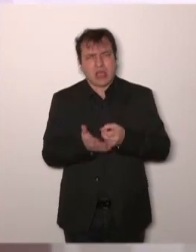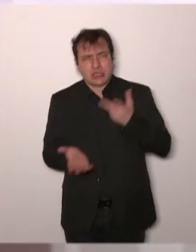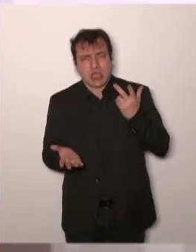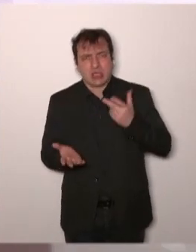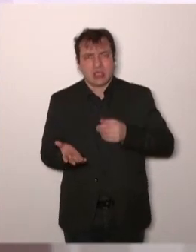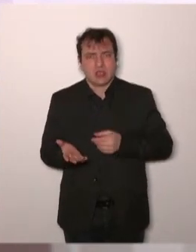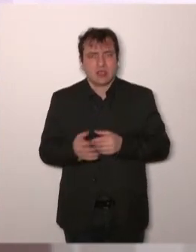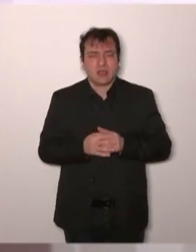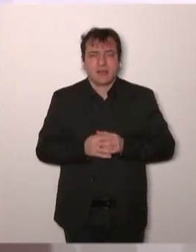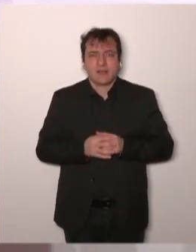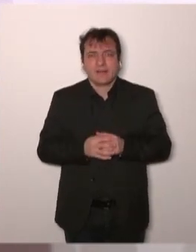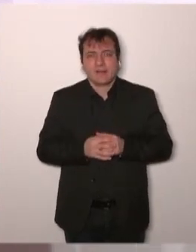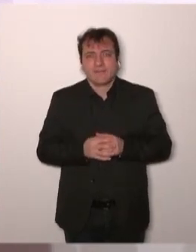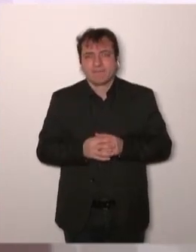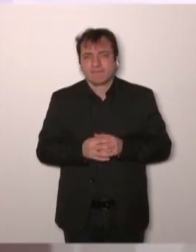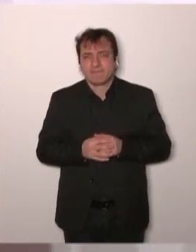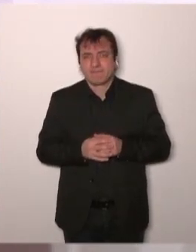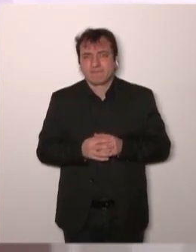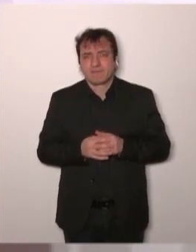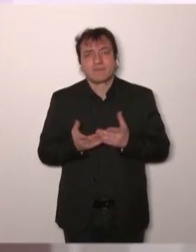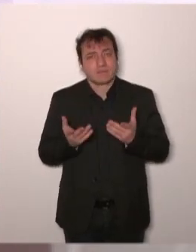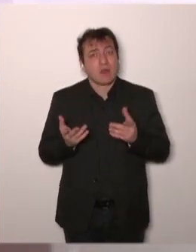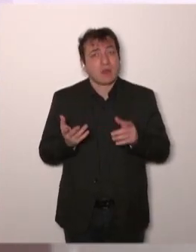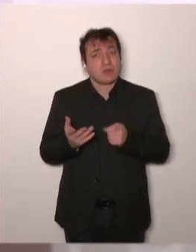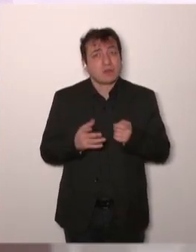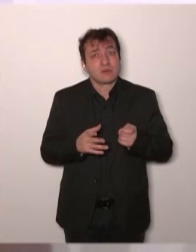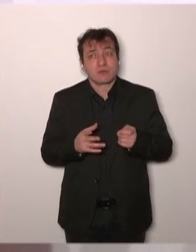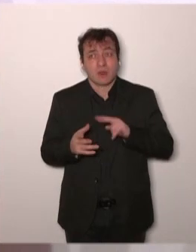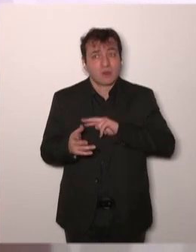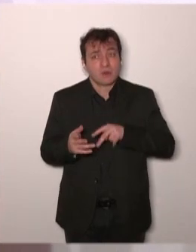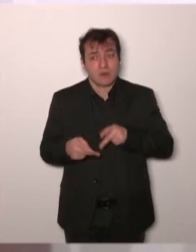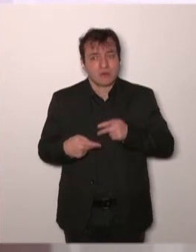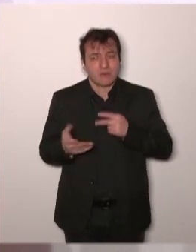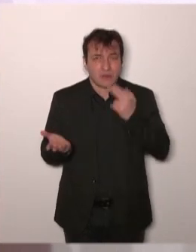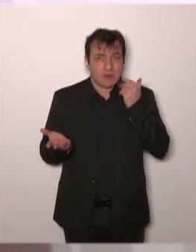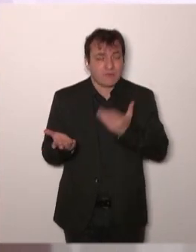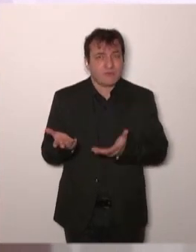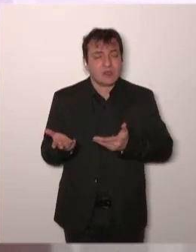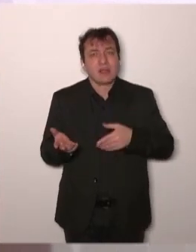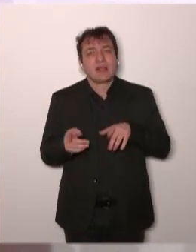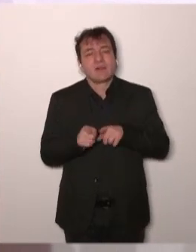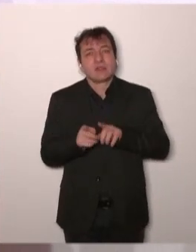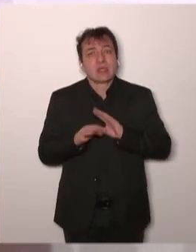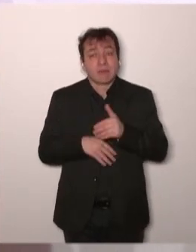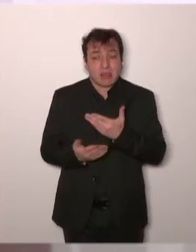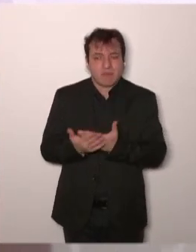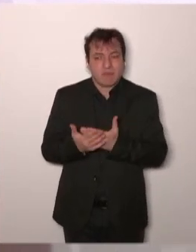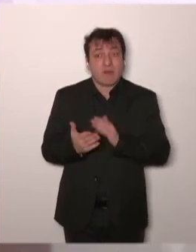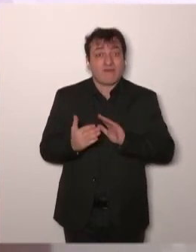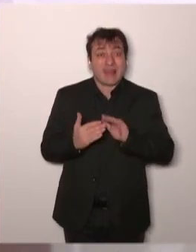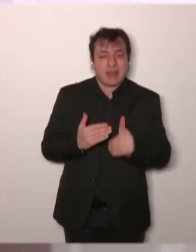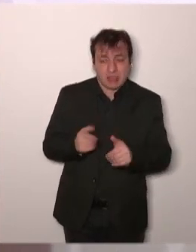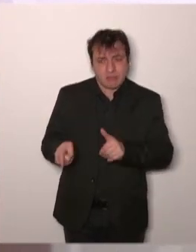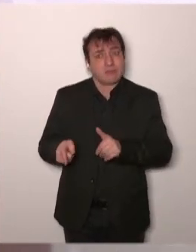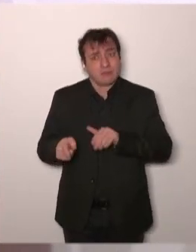if I can say so, and then you have to demonstrate that it works. And of course, there are challenges linked to that, because